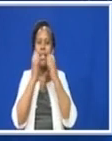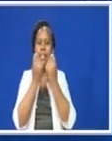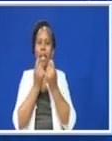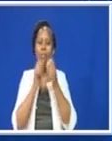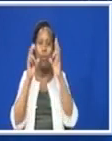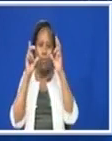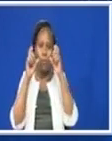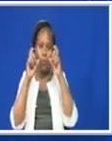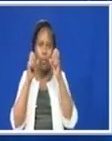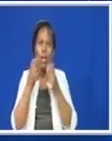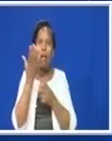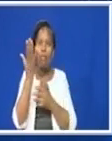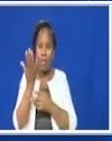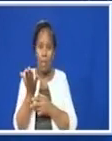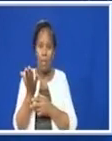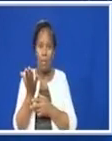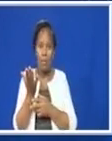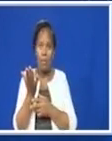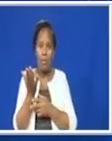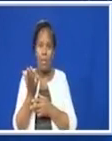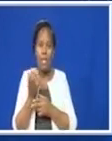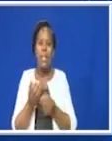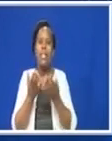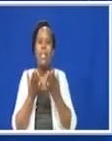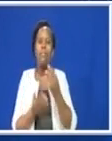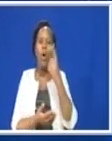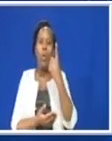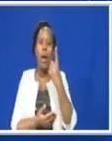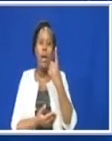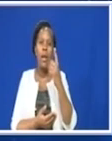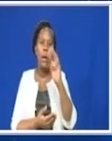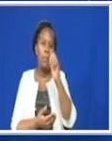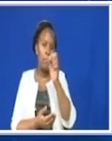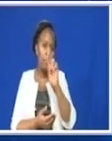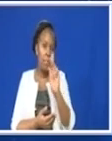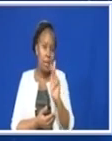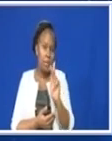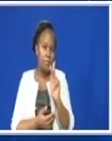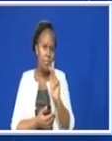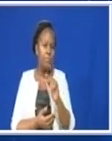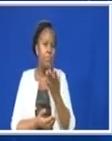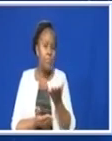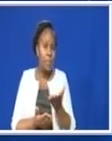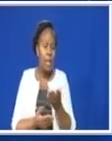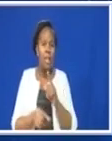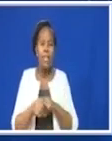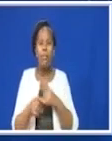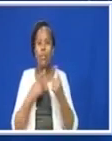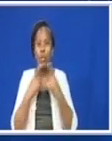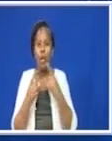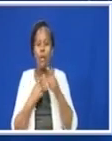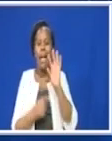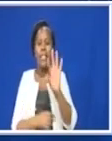photograph above. It is allocated one mark. Here we are saying when we talk about